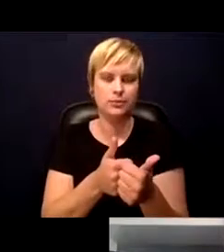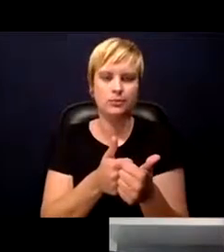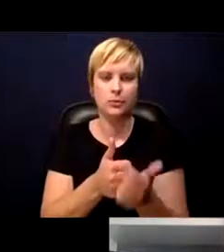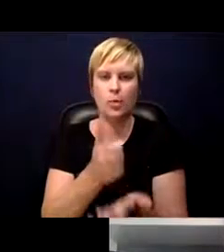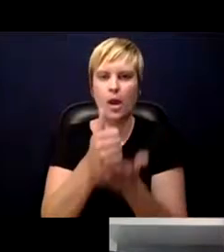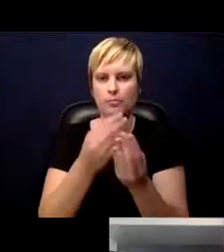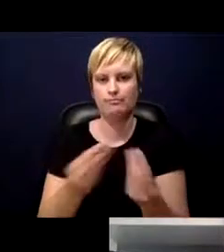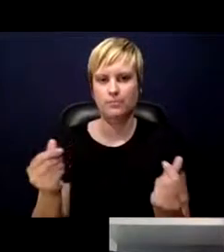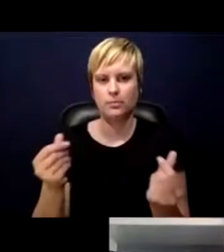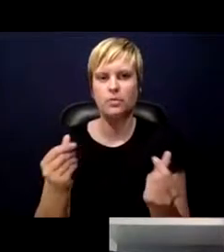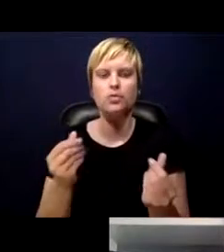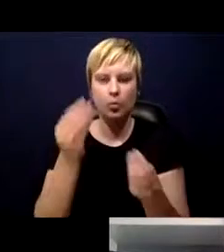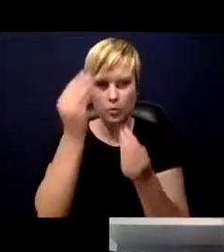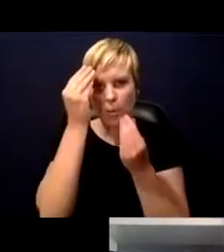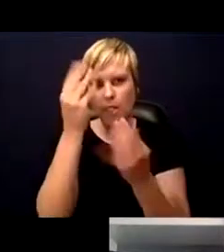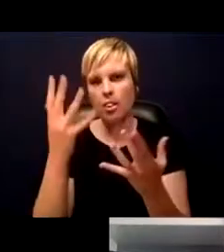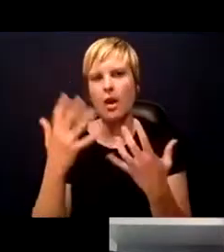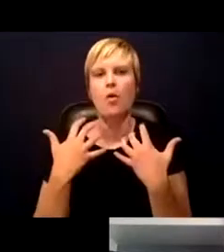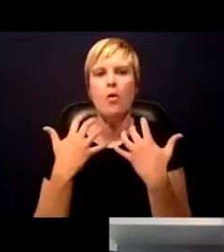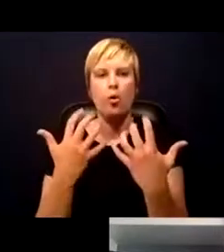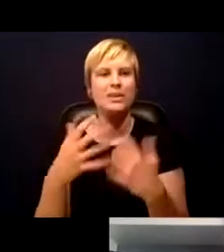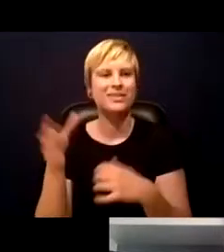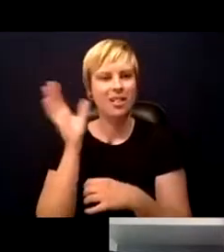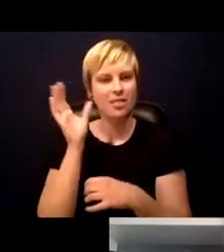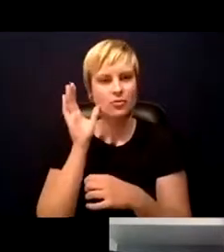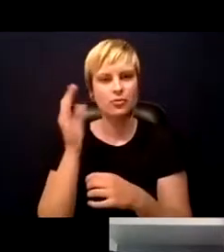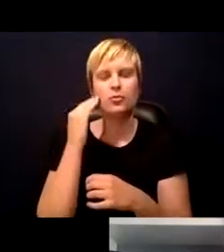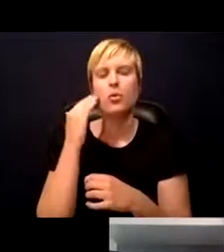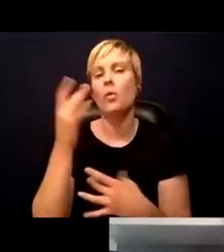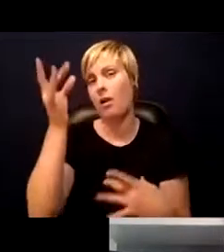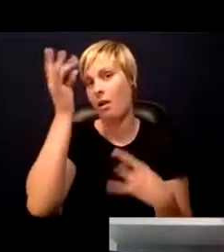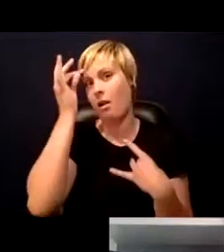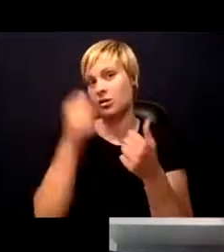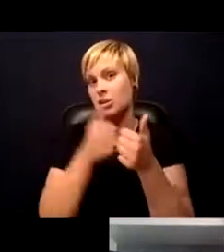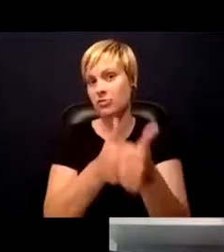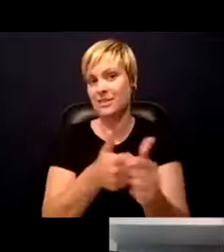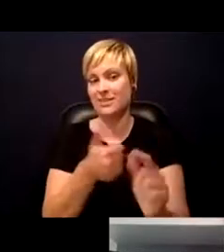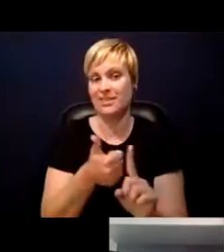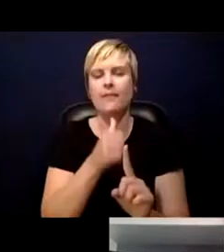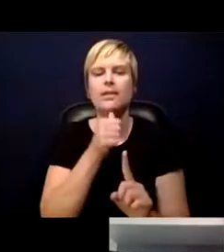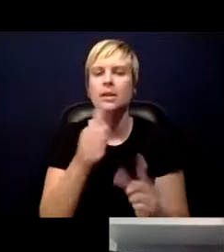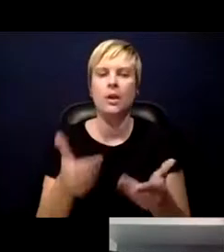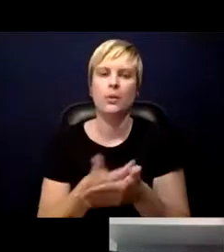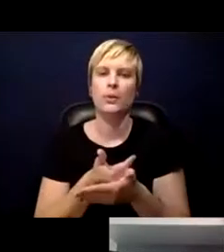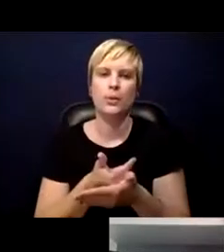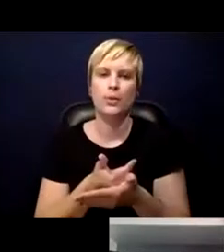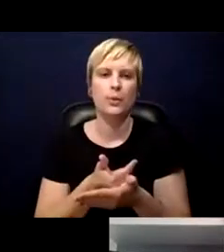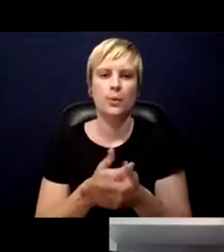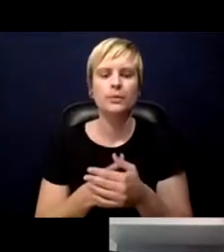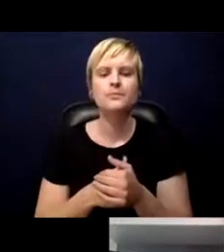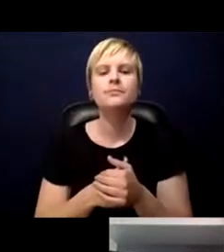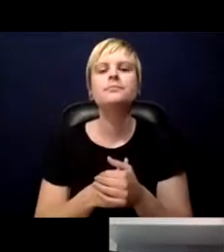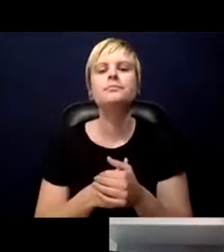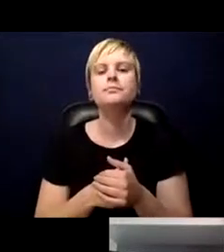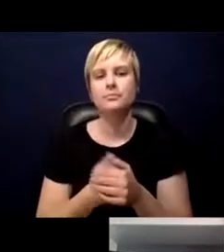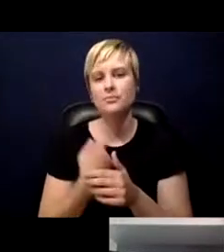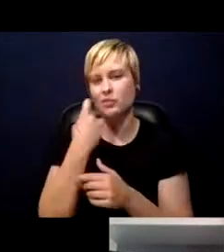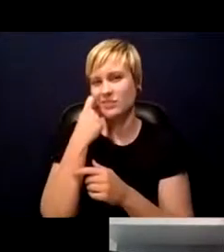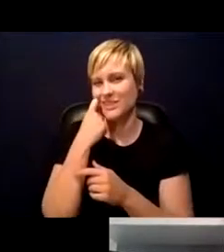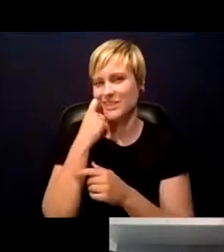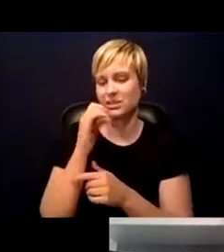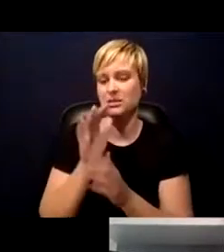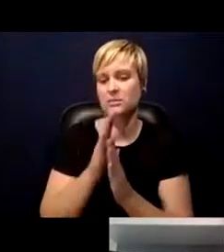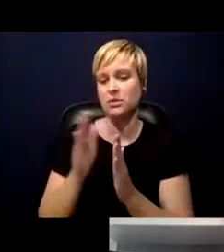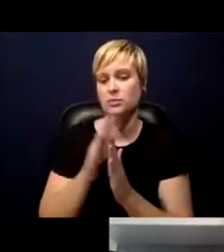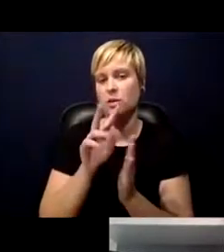audience and listeners know that contact tracing is not new. Quite recently, between 2014 and